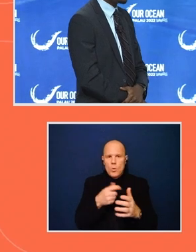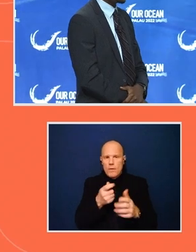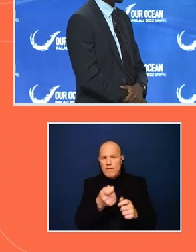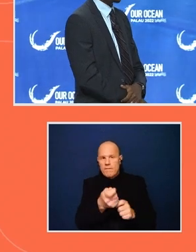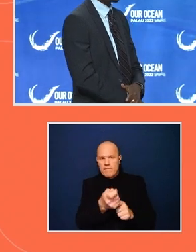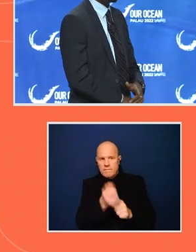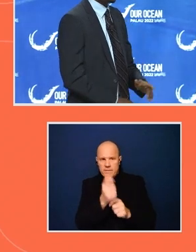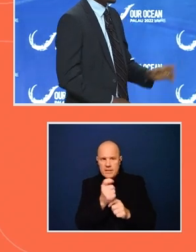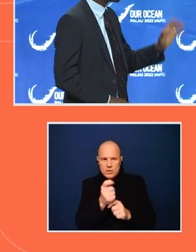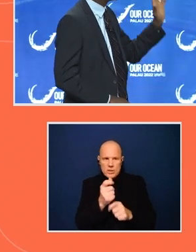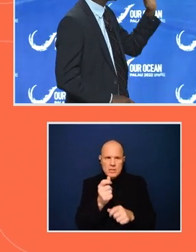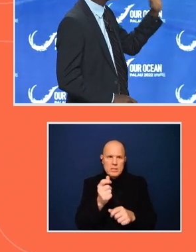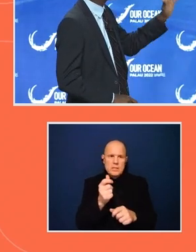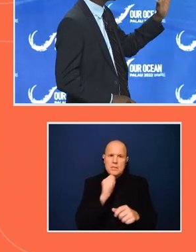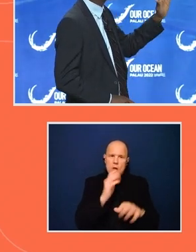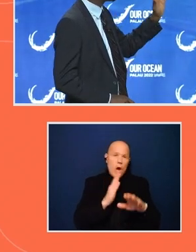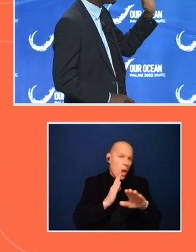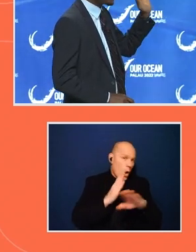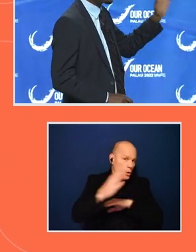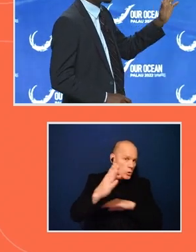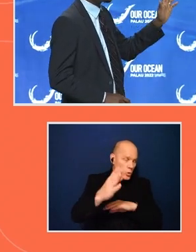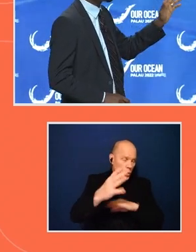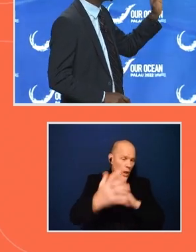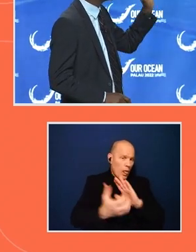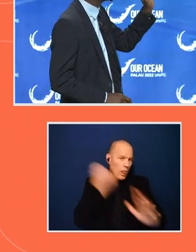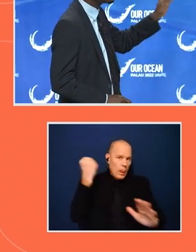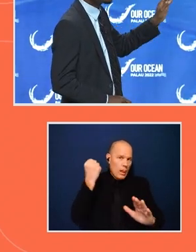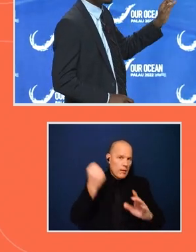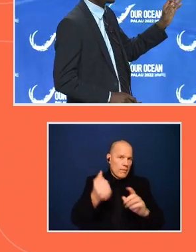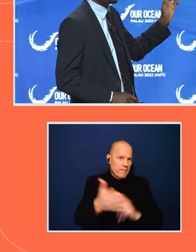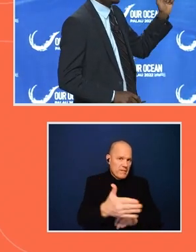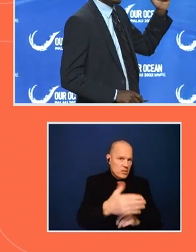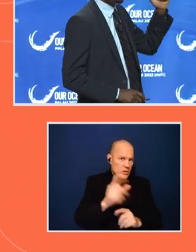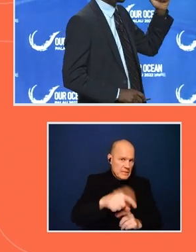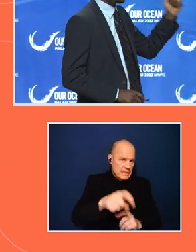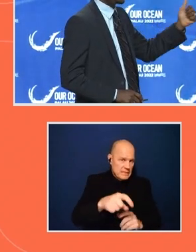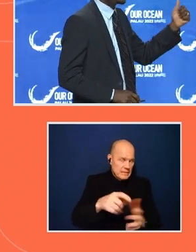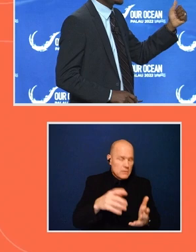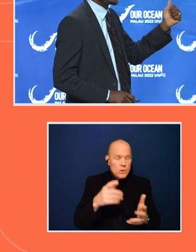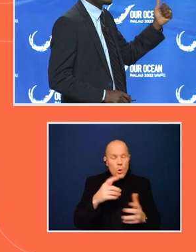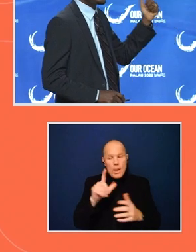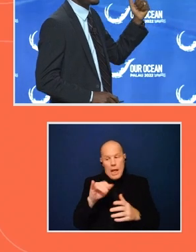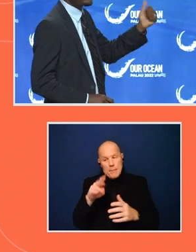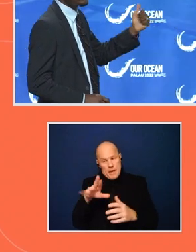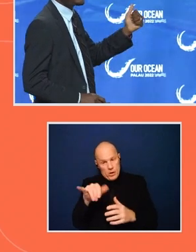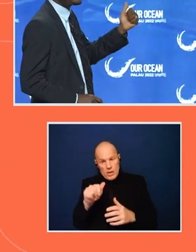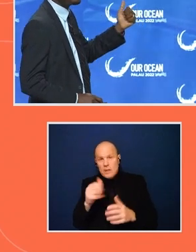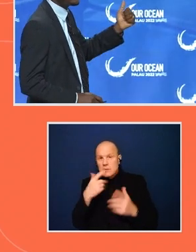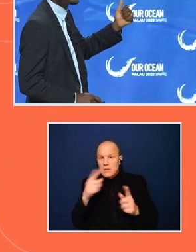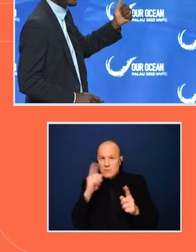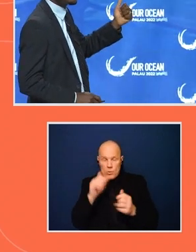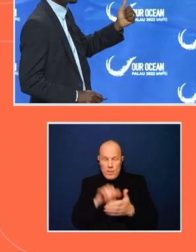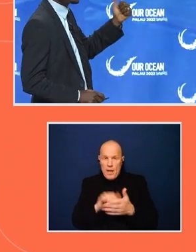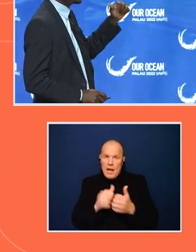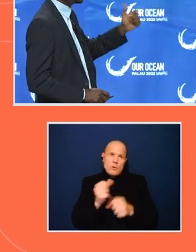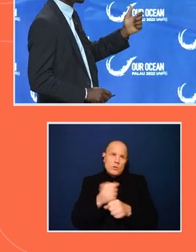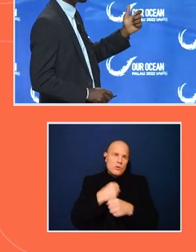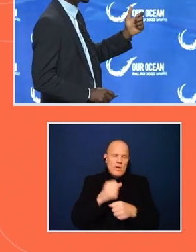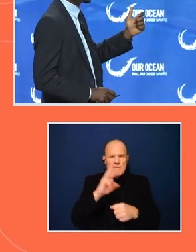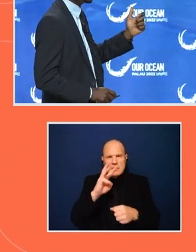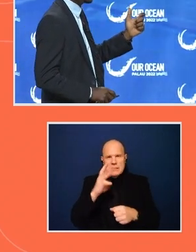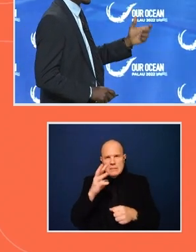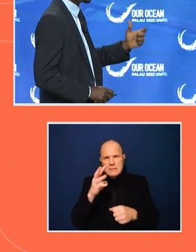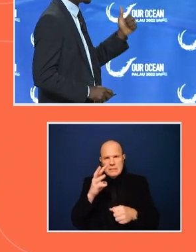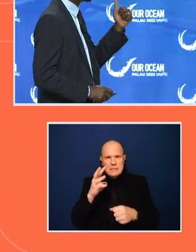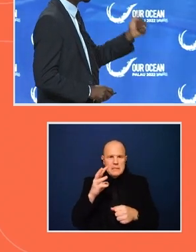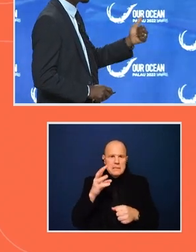exceed available fish stocks. So Liberia has been very successful in making this happen. I mean, they were able to generate around $6.3 million from illegal